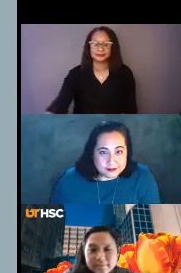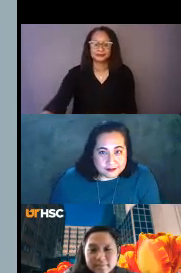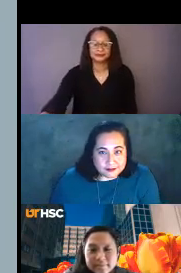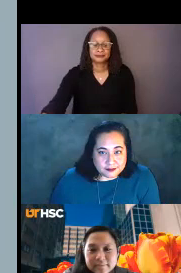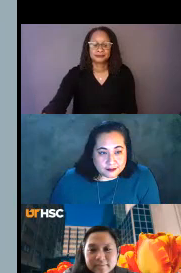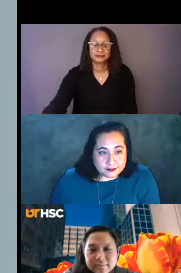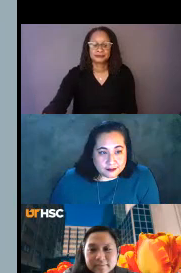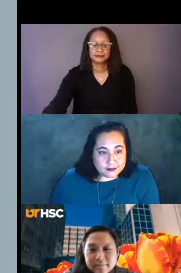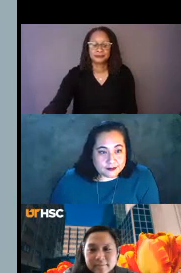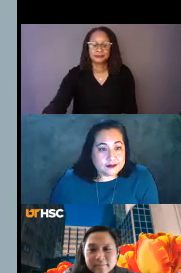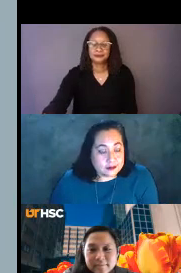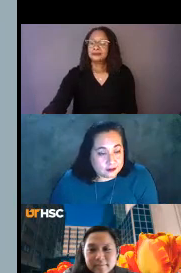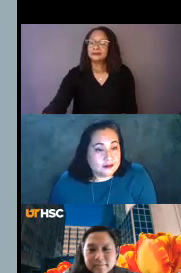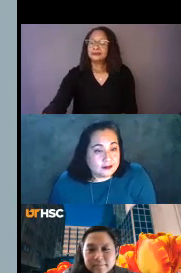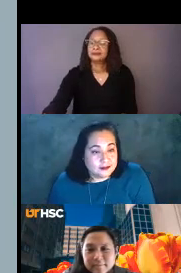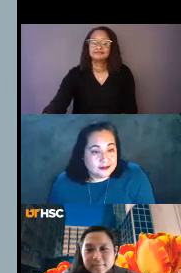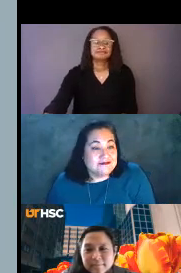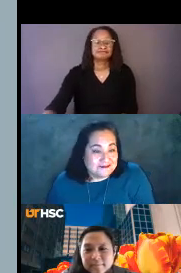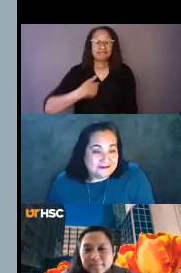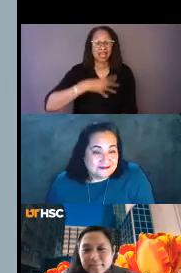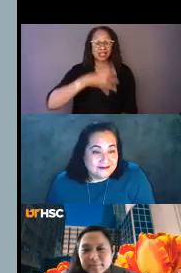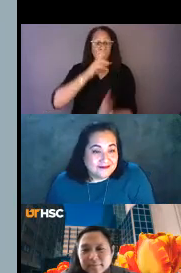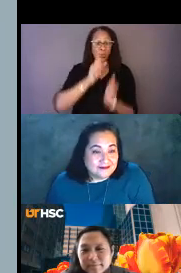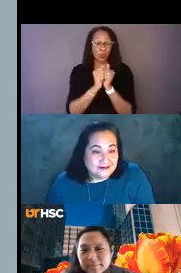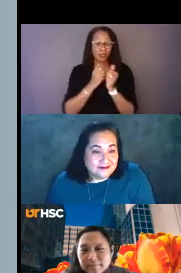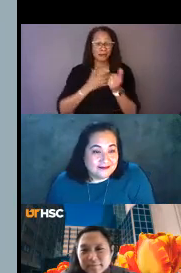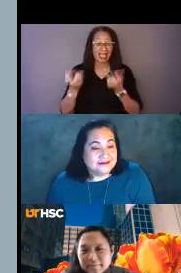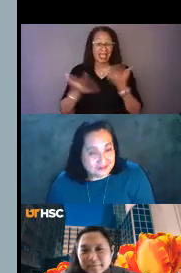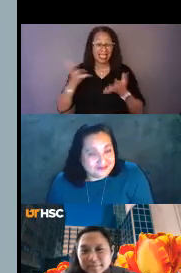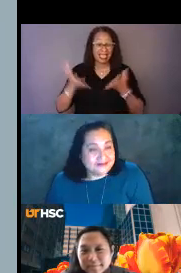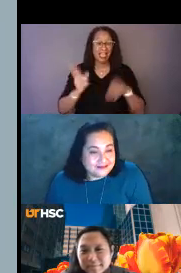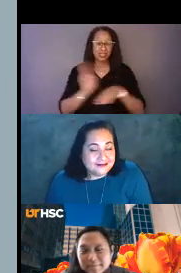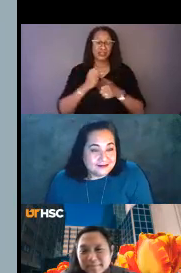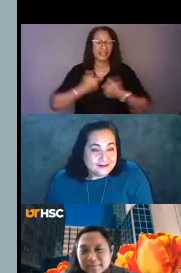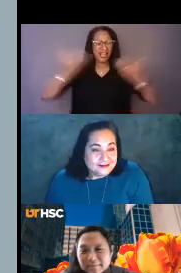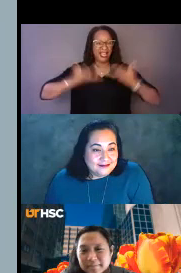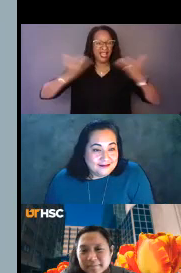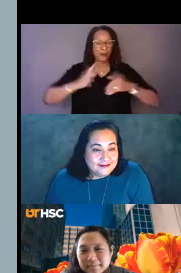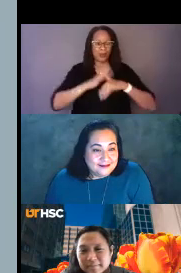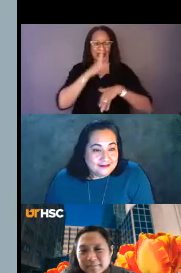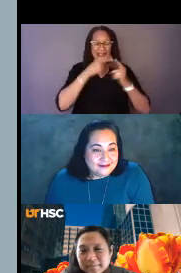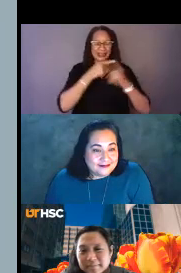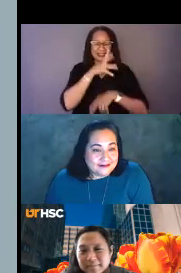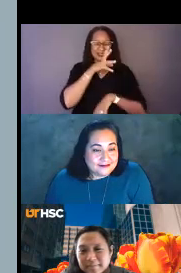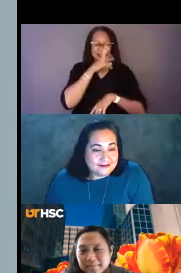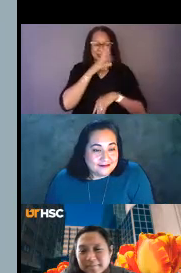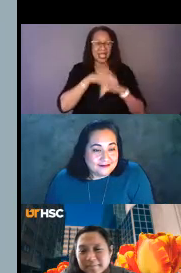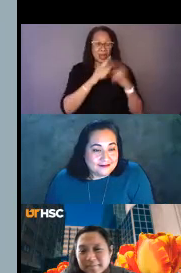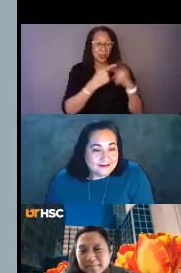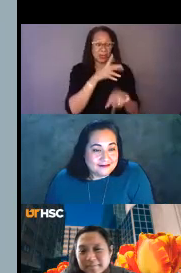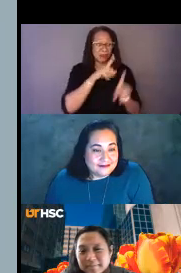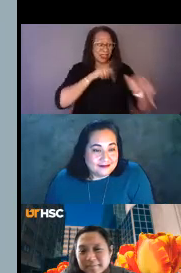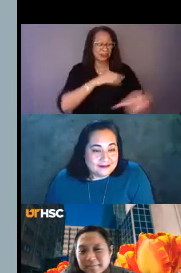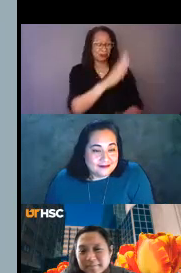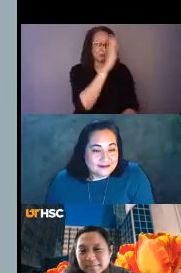I don't know if this is right, but I talk with my hands and I use a lot of expression when I speak. And when people are very flat, when they're talking back to me or when